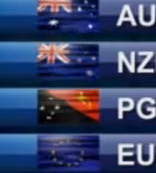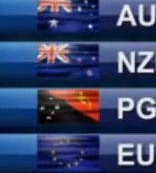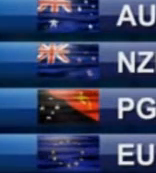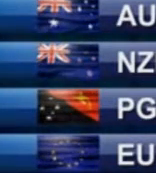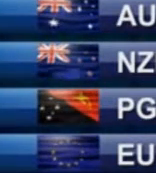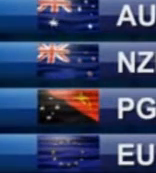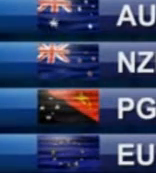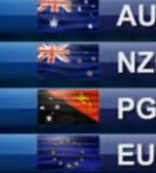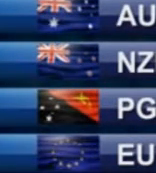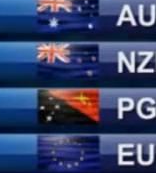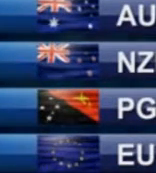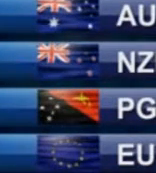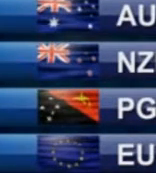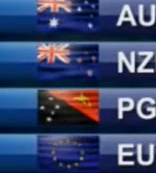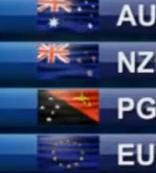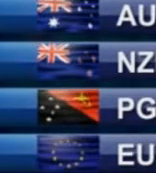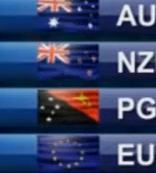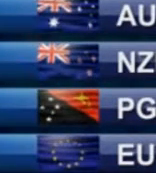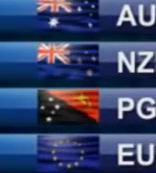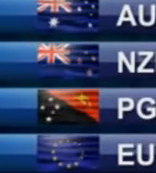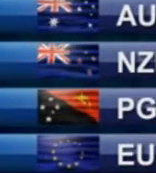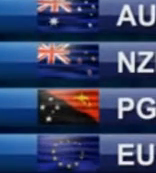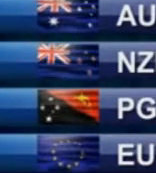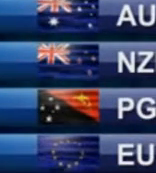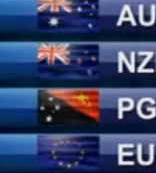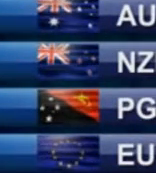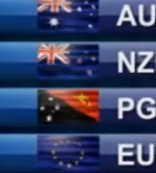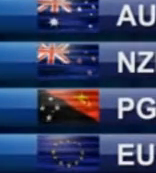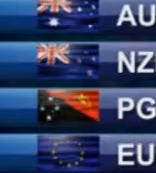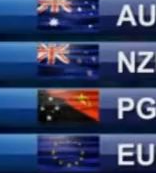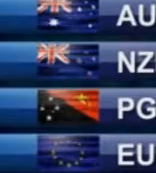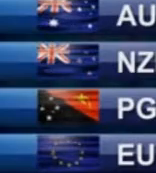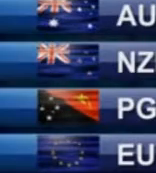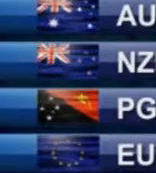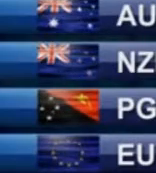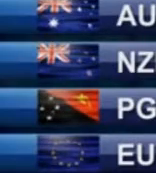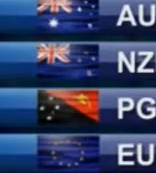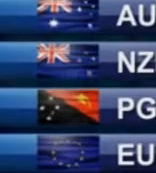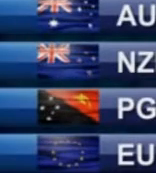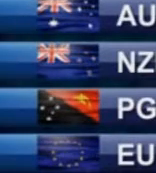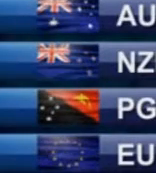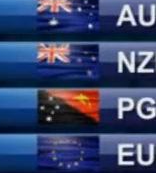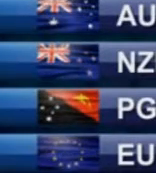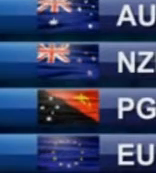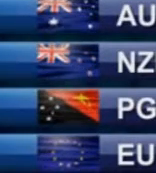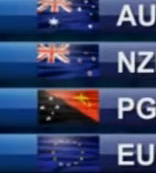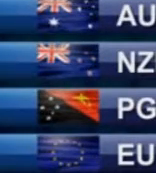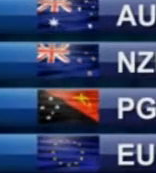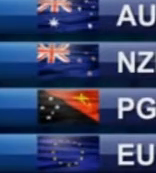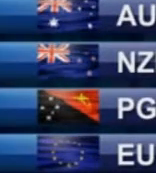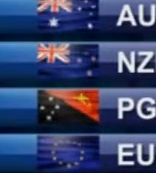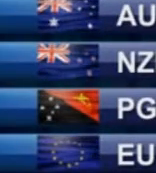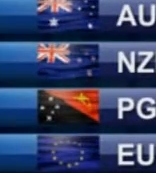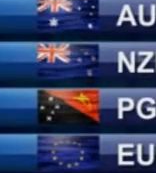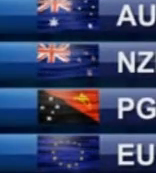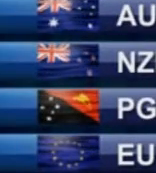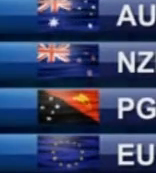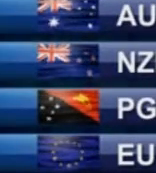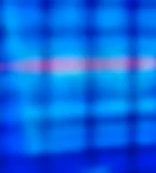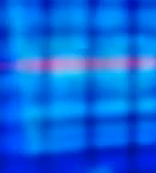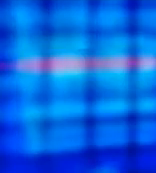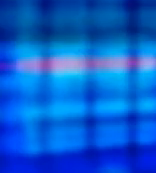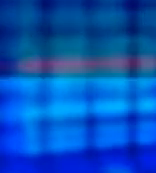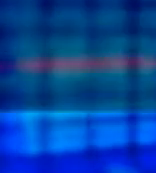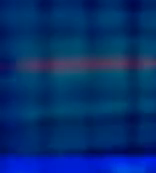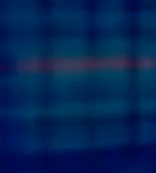well as the Chinese one, euro and the Japanese yen. The Sangamoli was down versus the other currencies we cover. Prices were rising on the